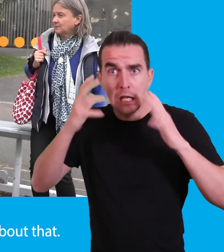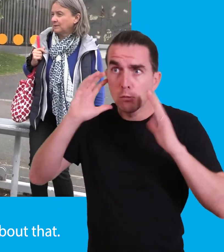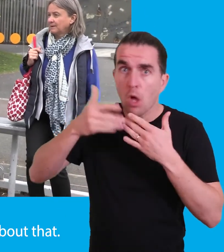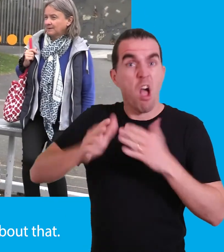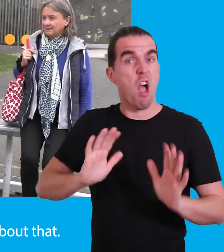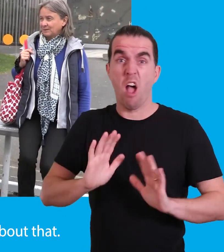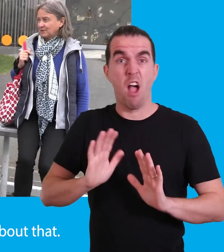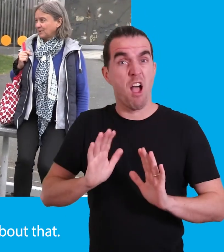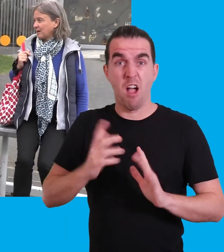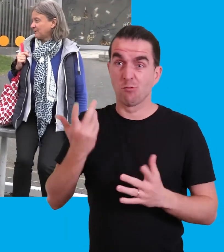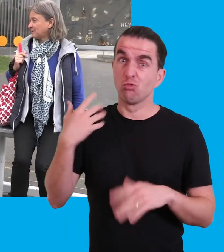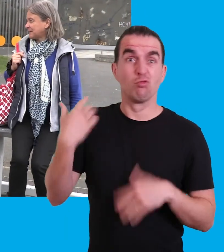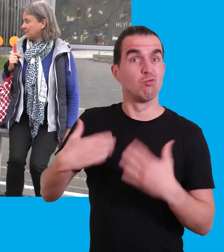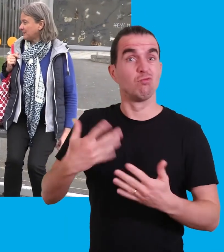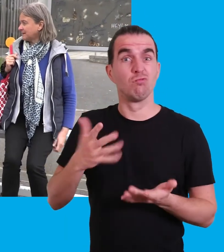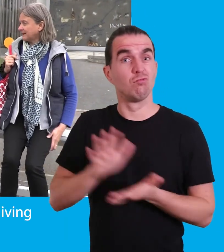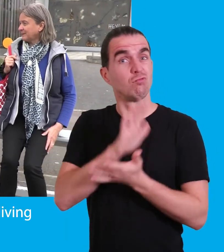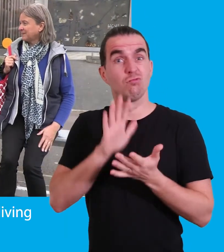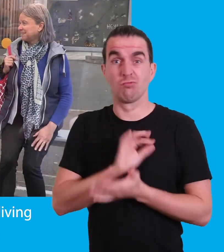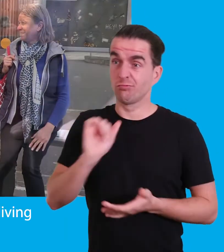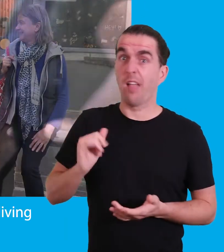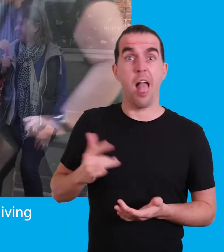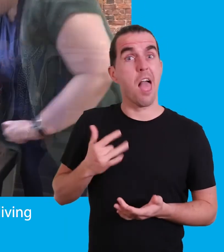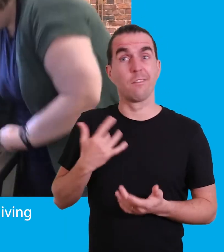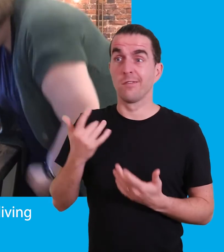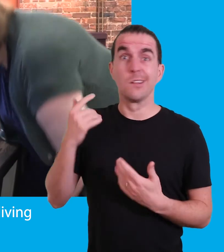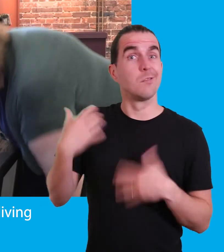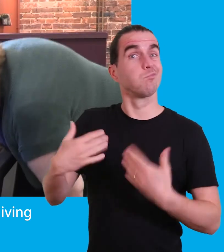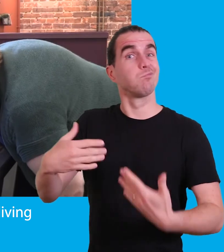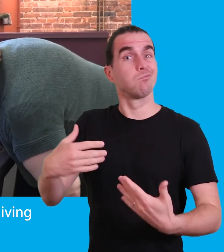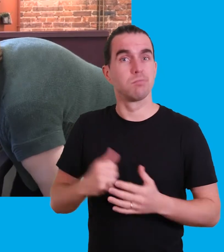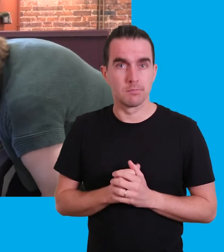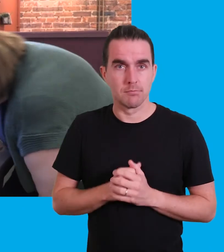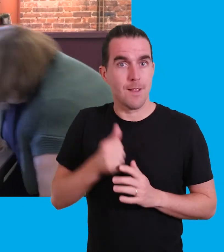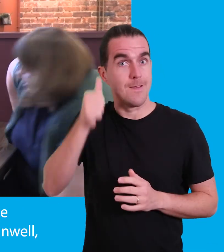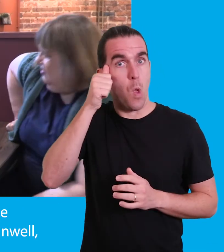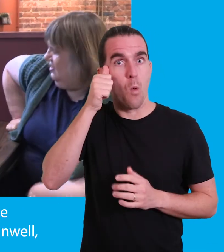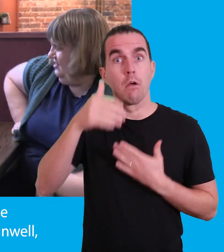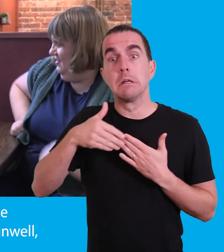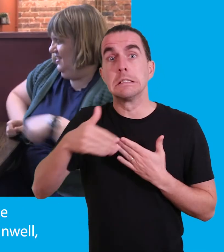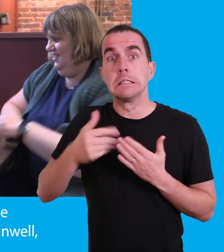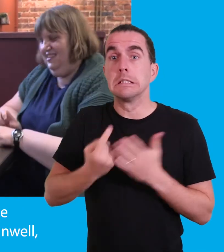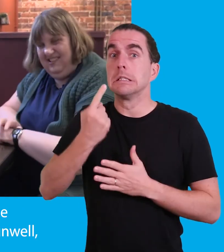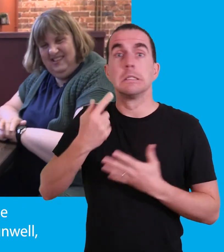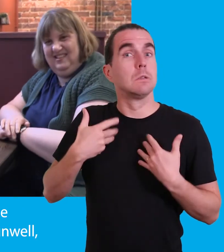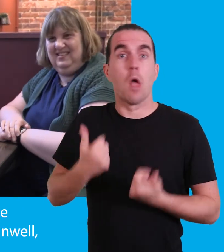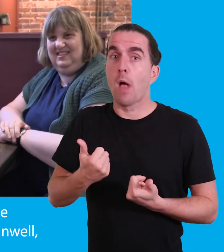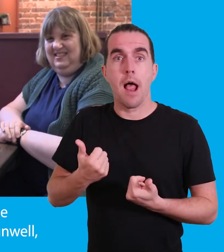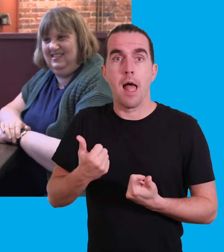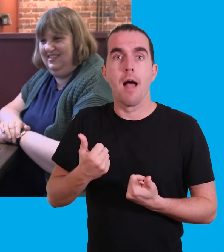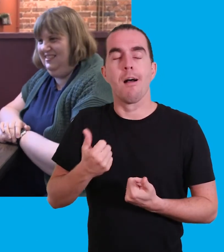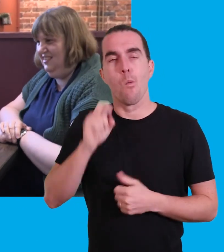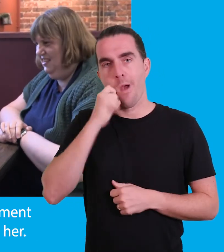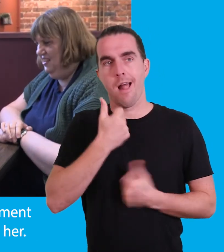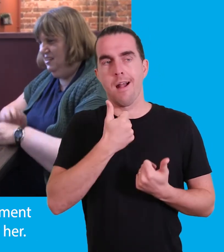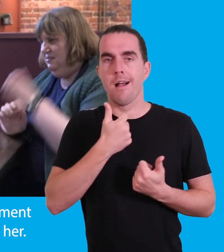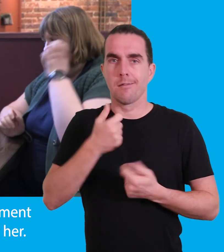Jane doesn't need to worry about that. She can just get back to living her life as normal, safe in the knowledge that if she does become unwell,